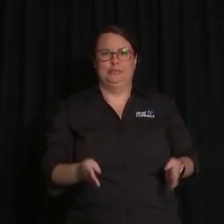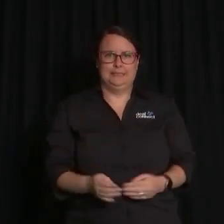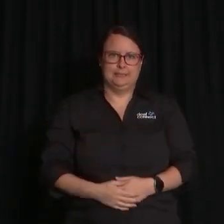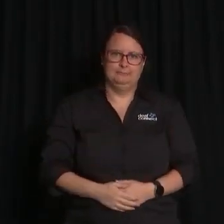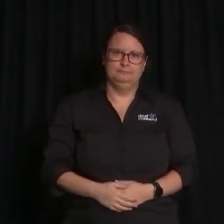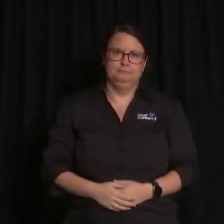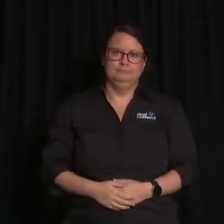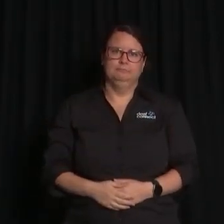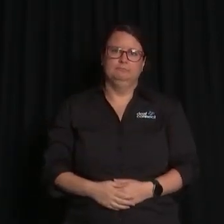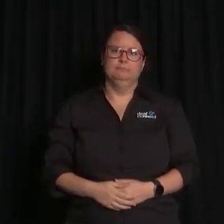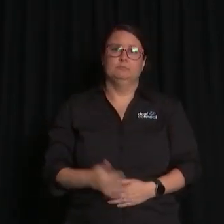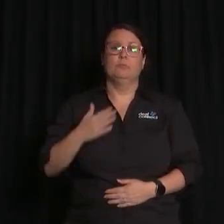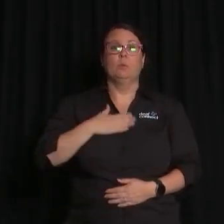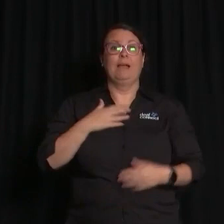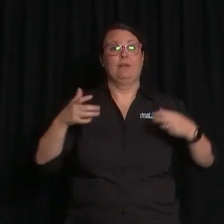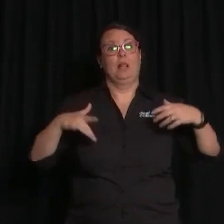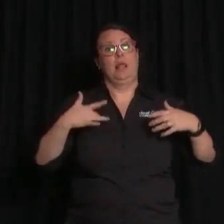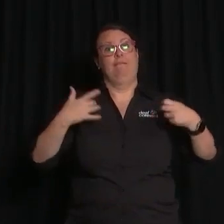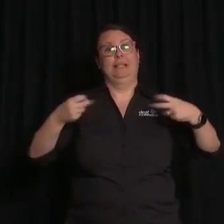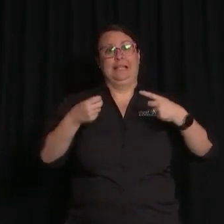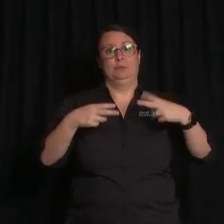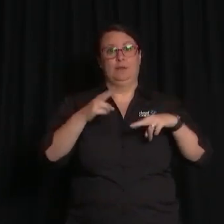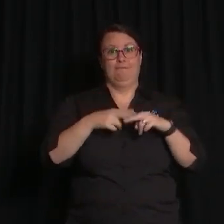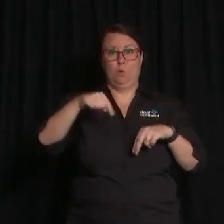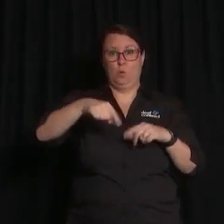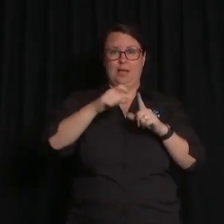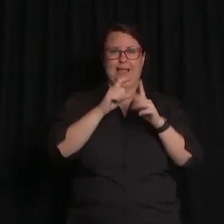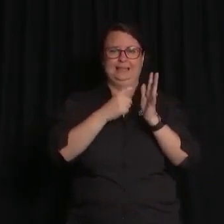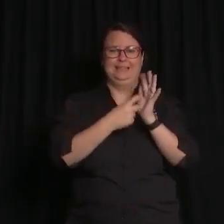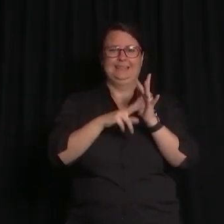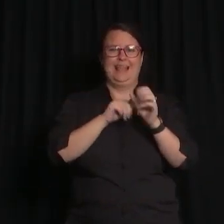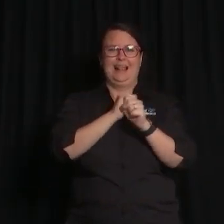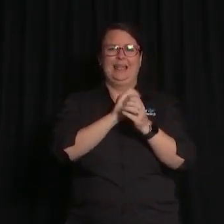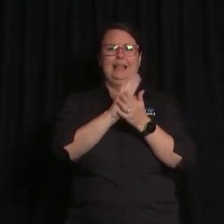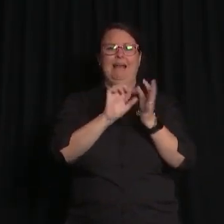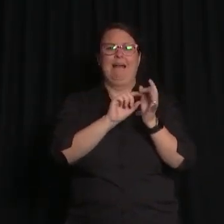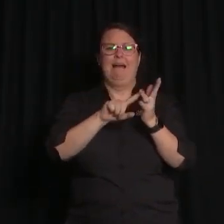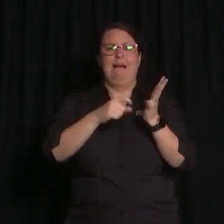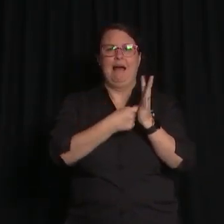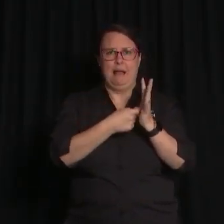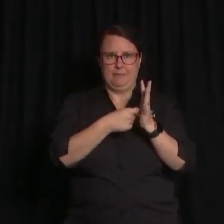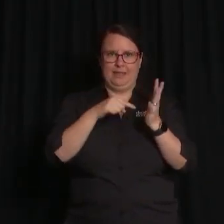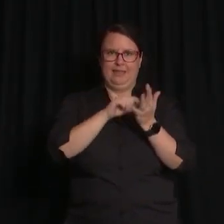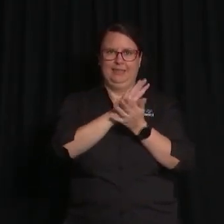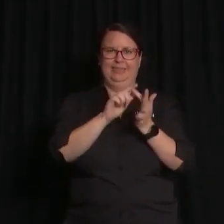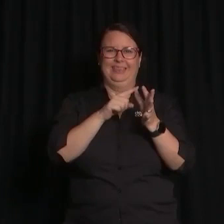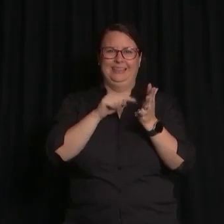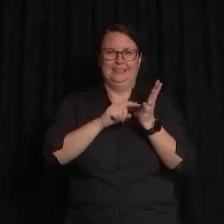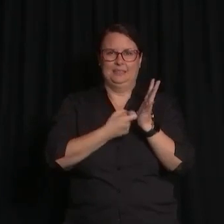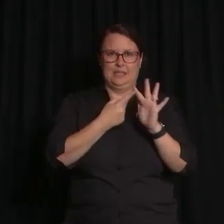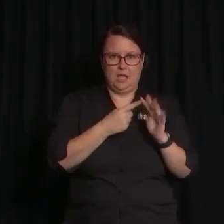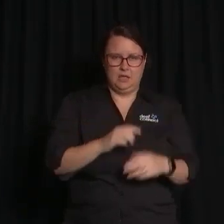We also have live captioning for the main stage sessions in this Starling Harbour theatre. And captions are available on screen for all